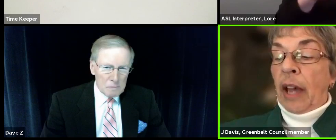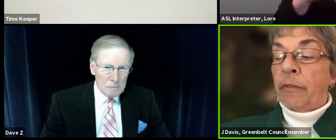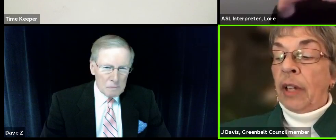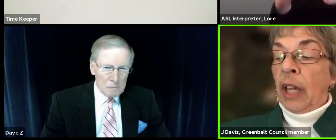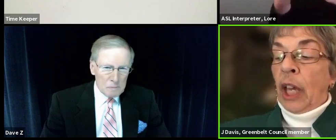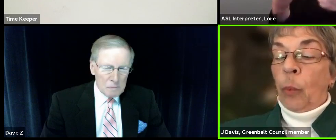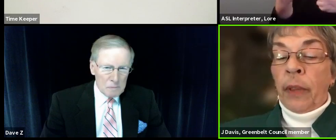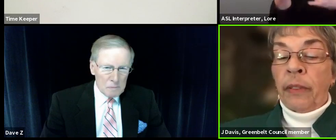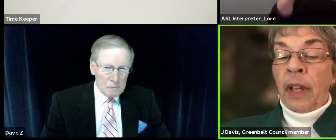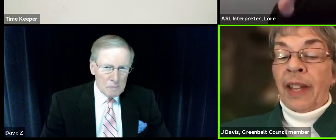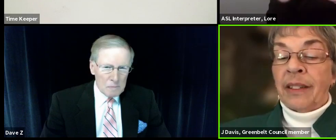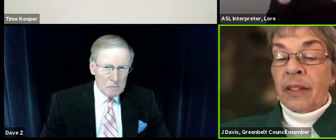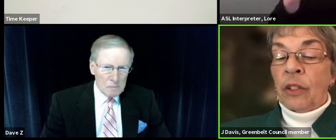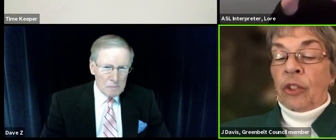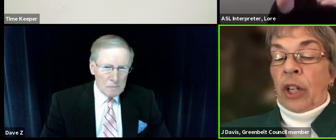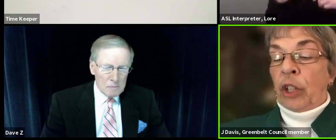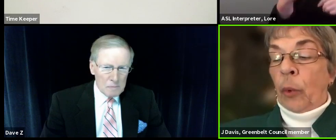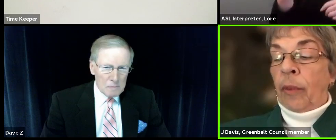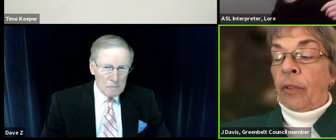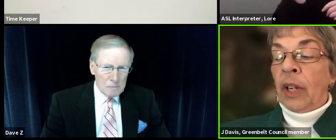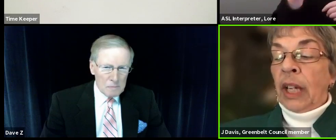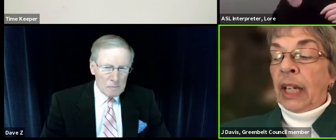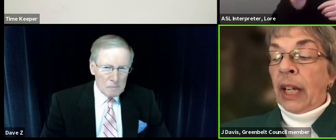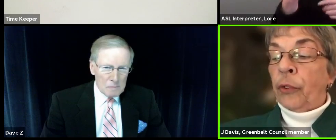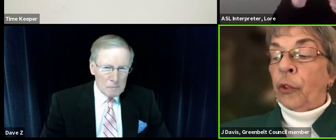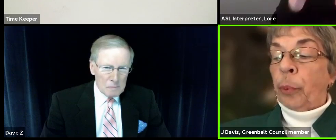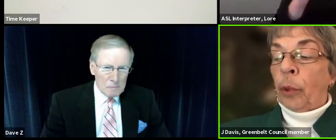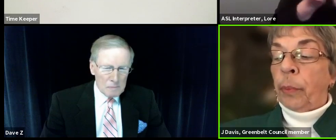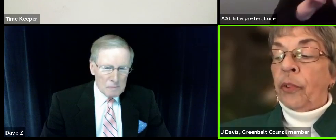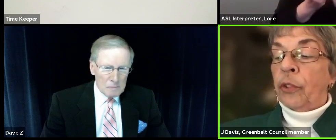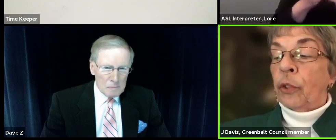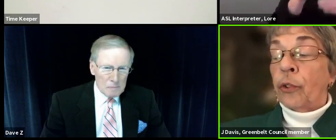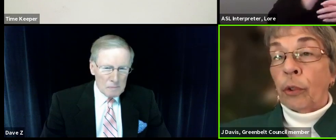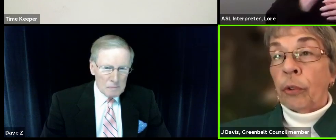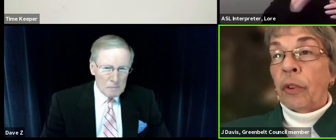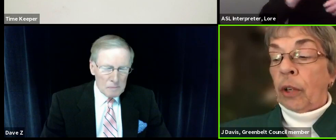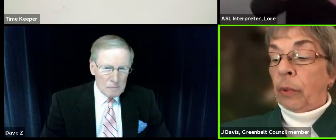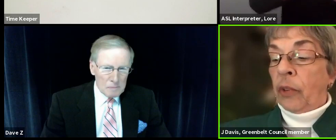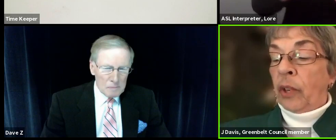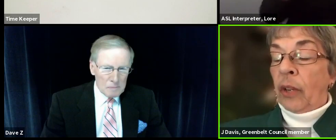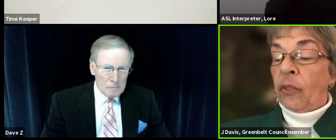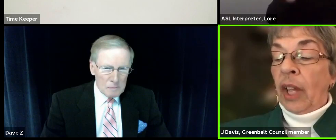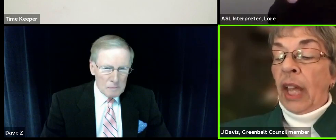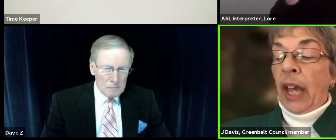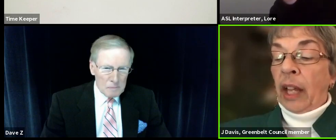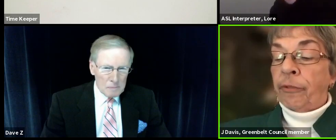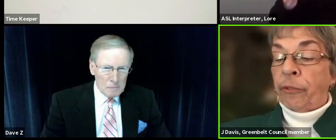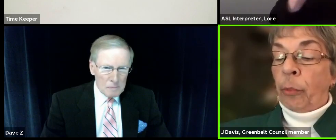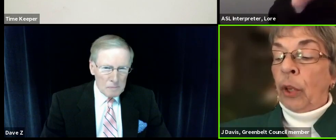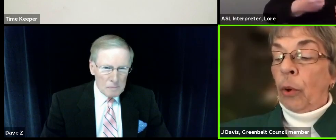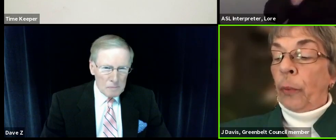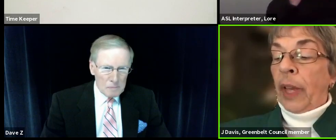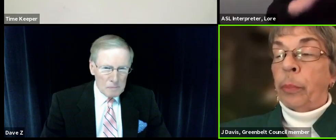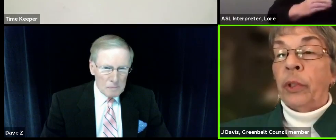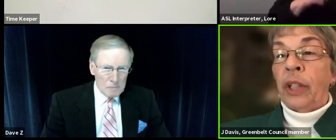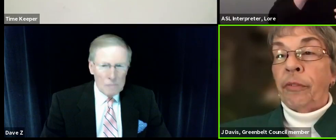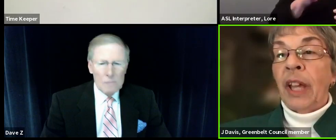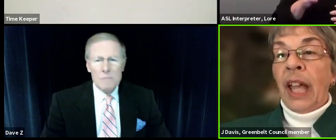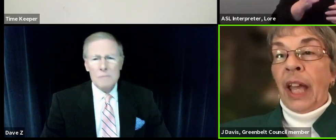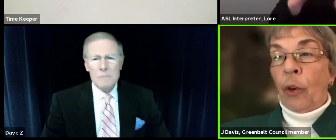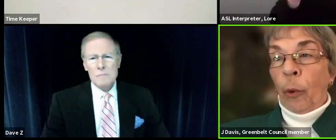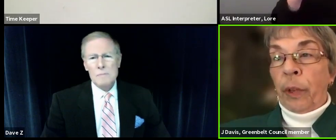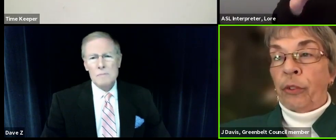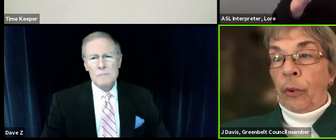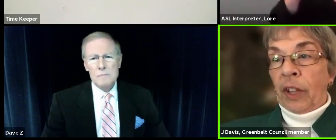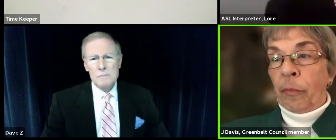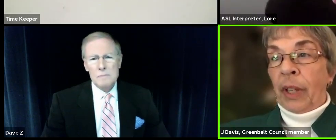year and a half. And one thing that doesn't change, however, council's purpose is to serve our residents. And I firmly hold that belief